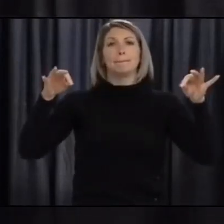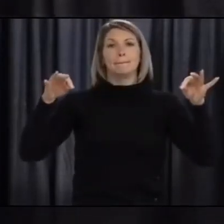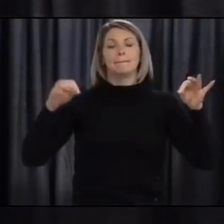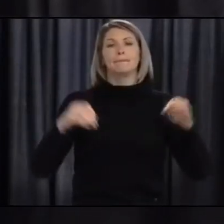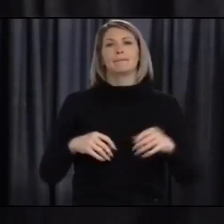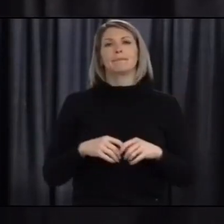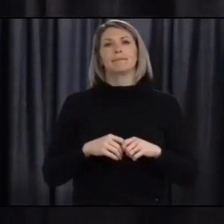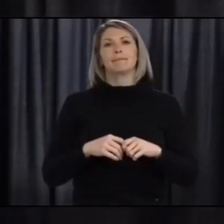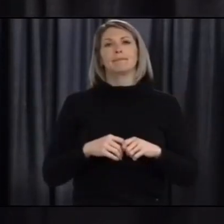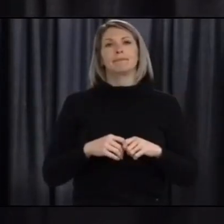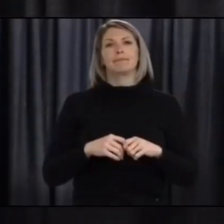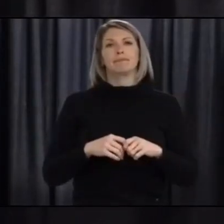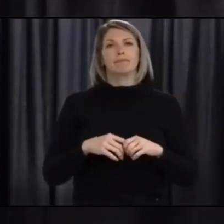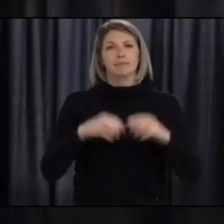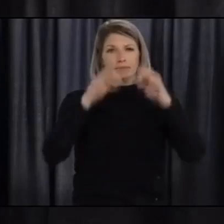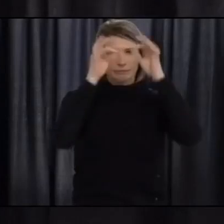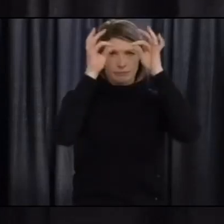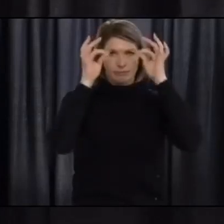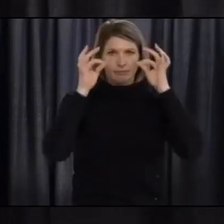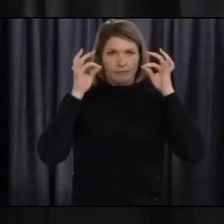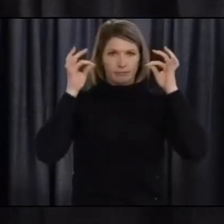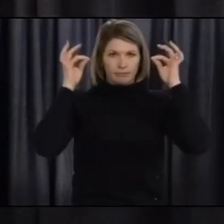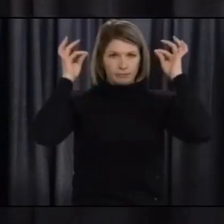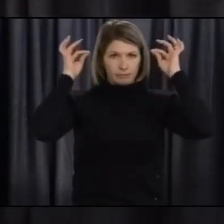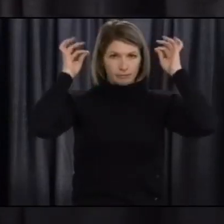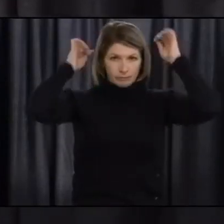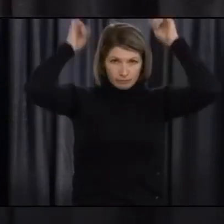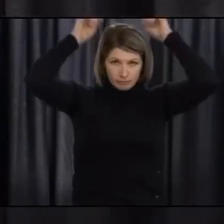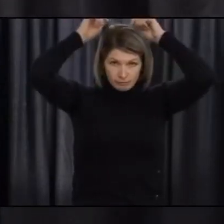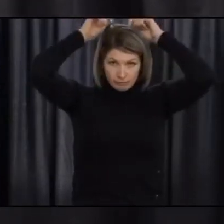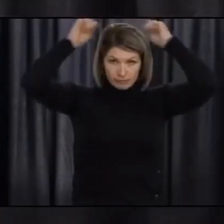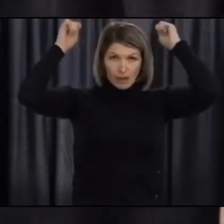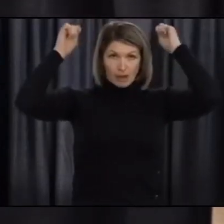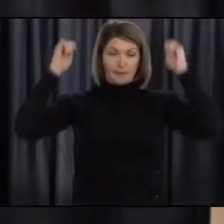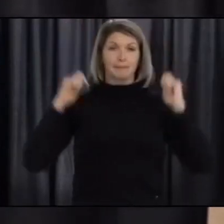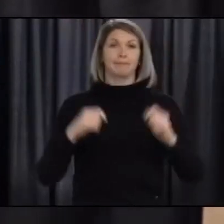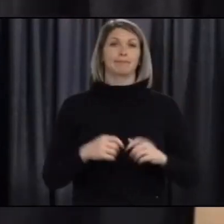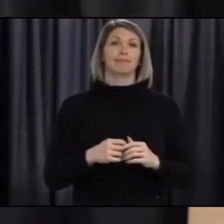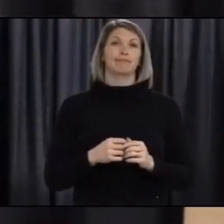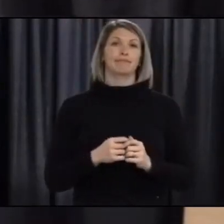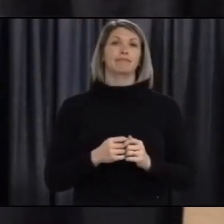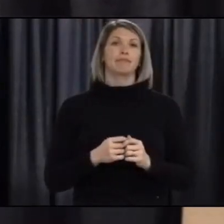Place it over your nose then tie the top strings behind your head.